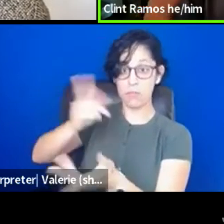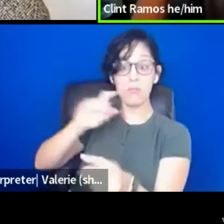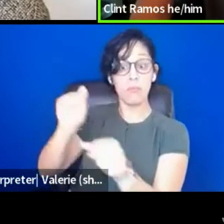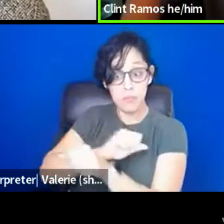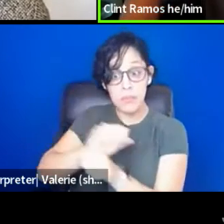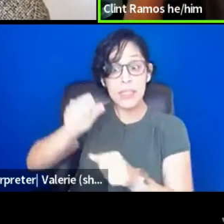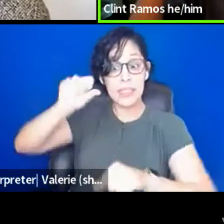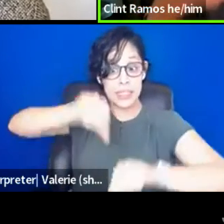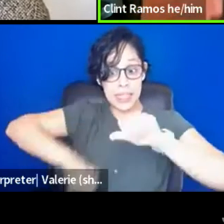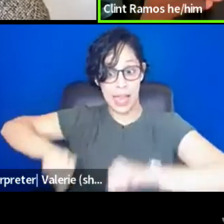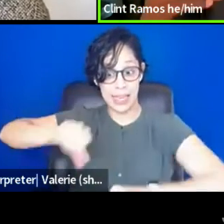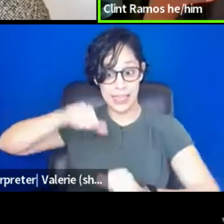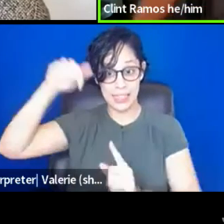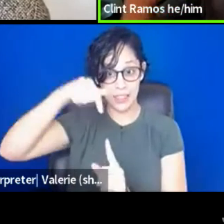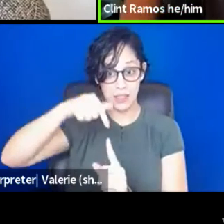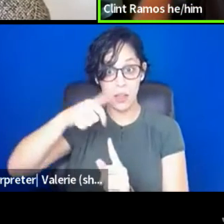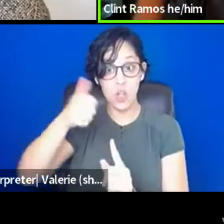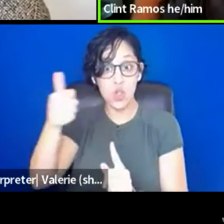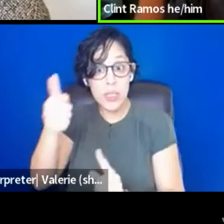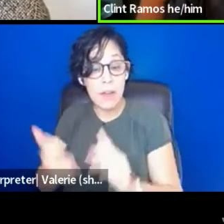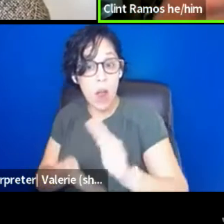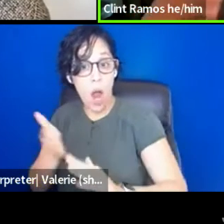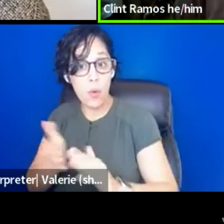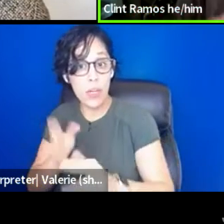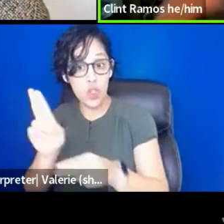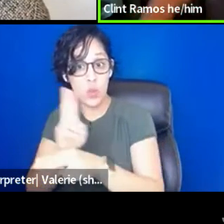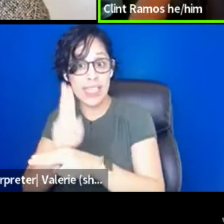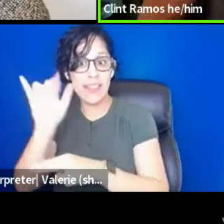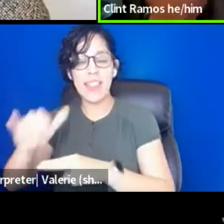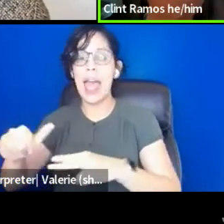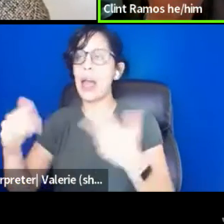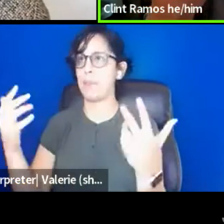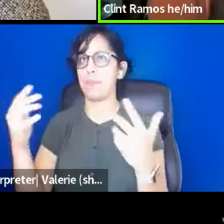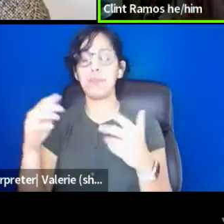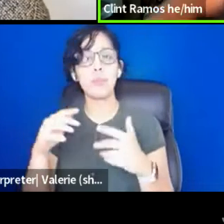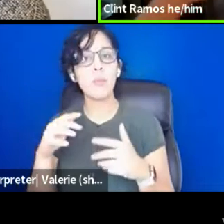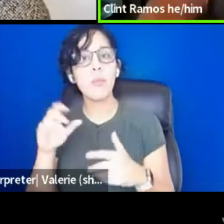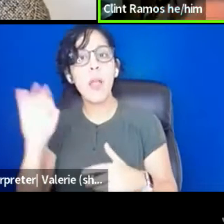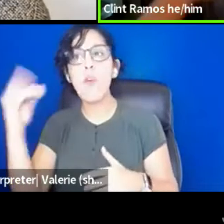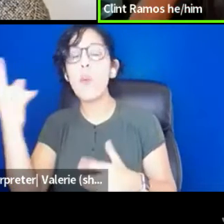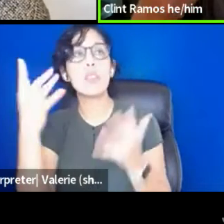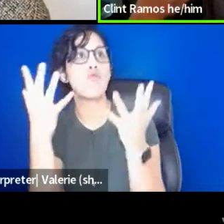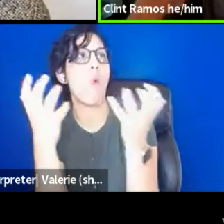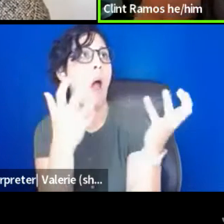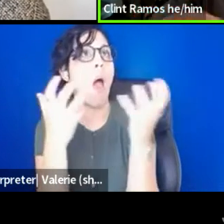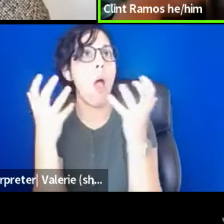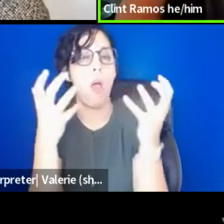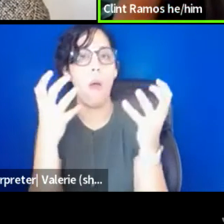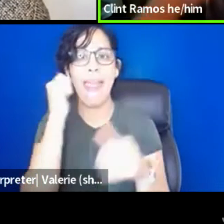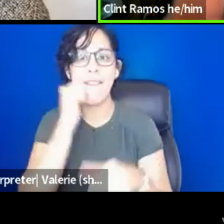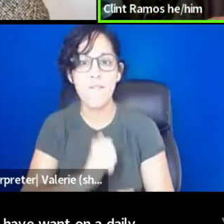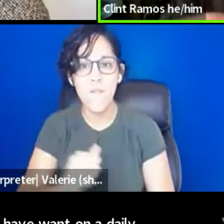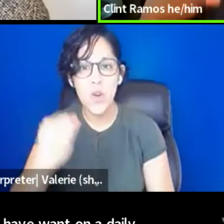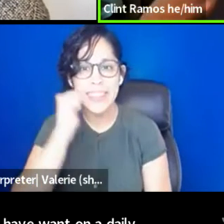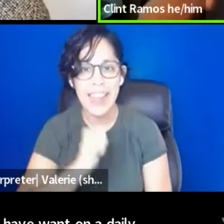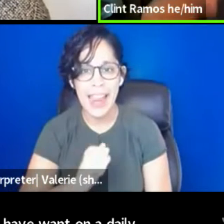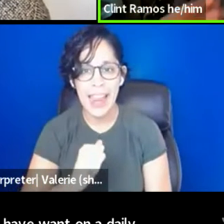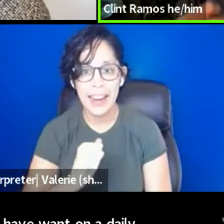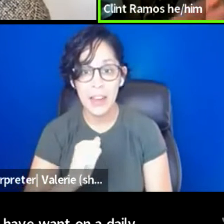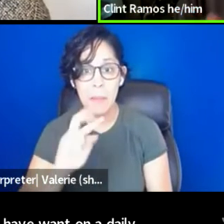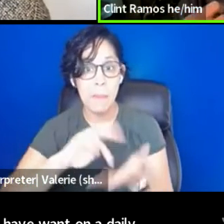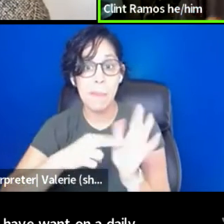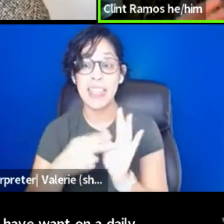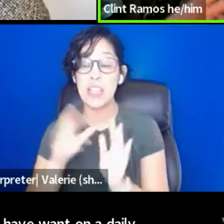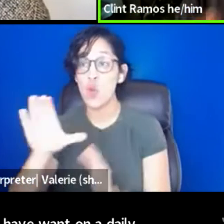right? That when you operate on this level where you are of want on a daily basis, right? It's inculcated to your